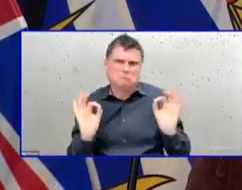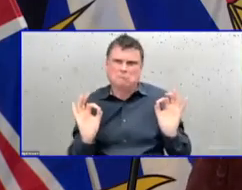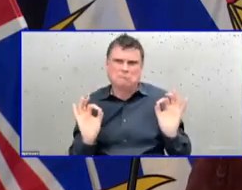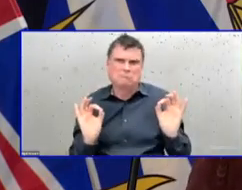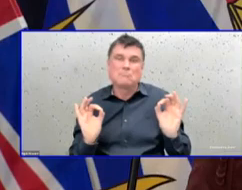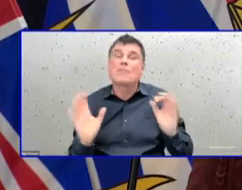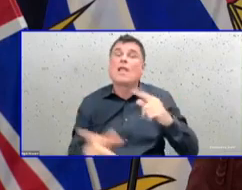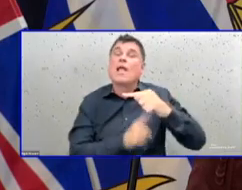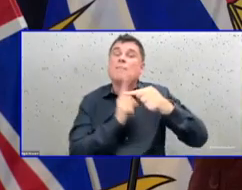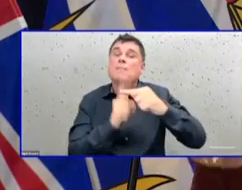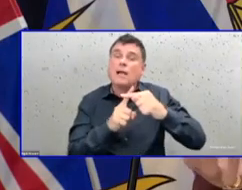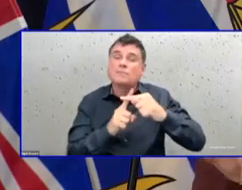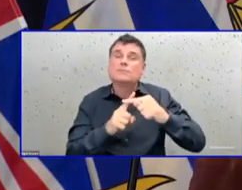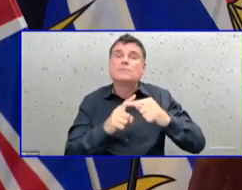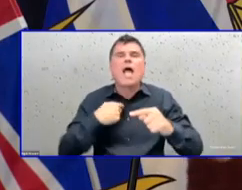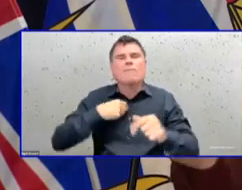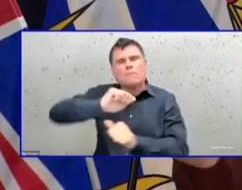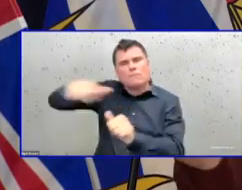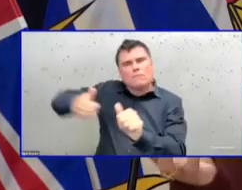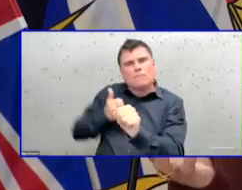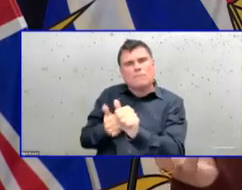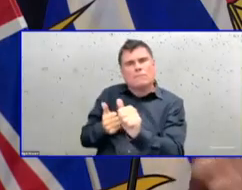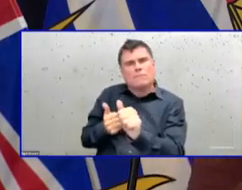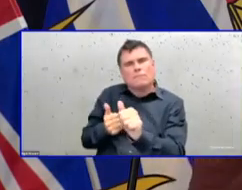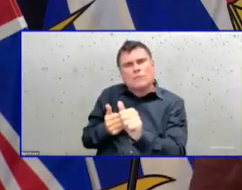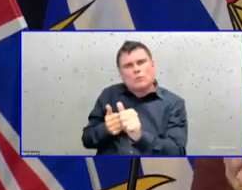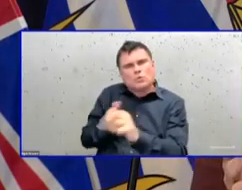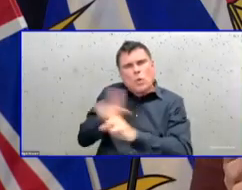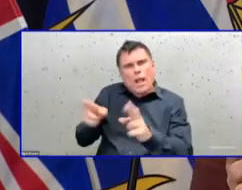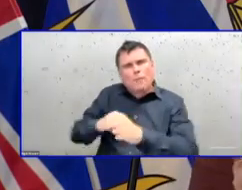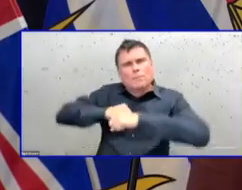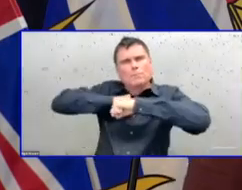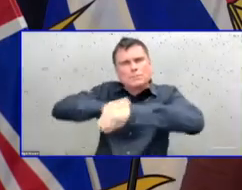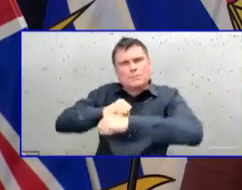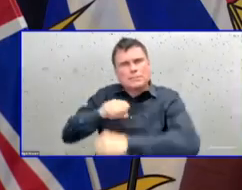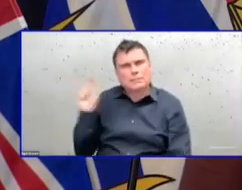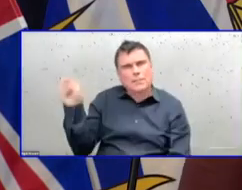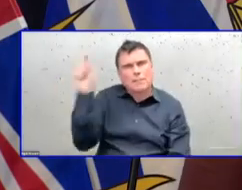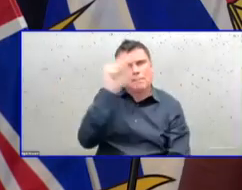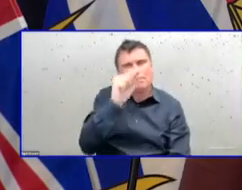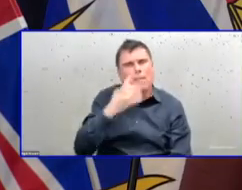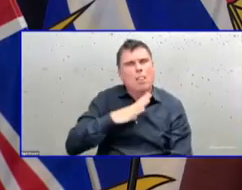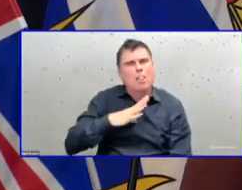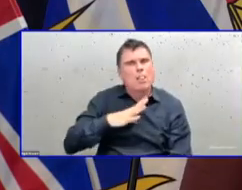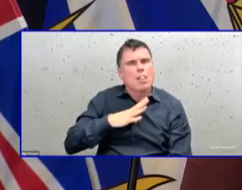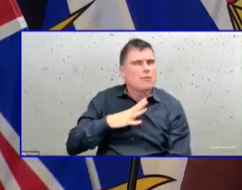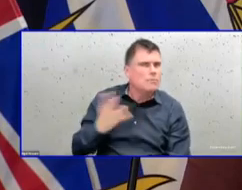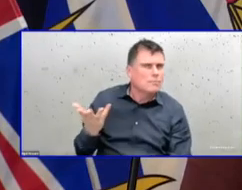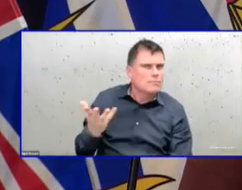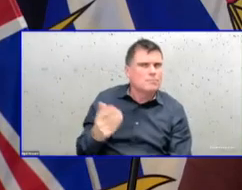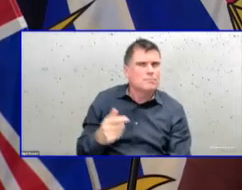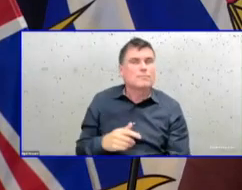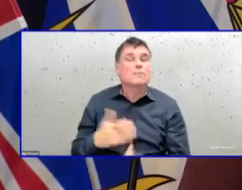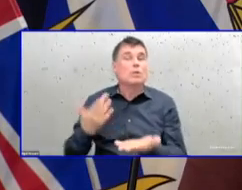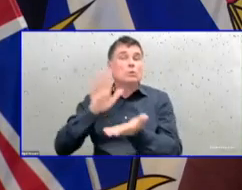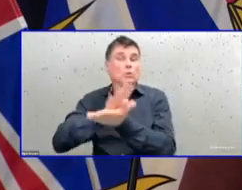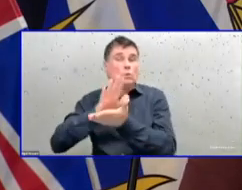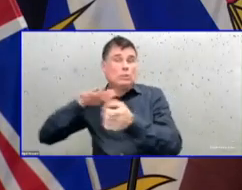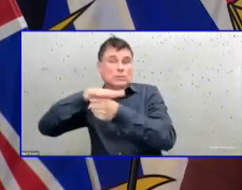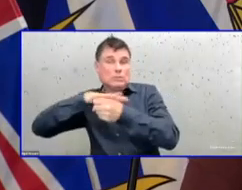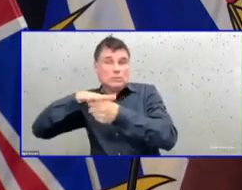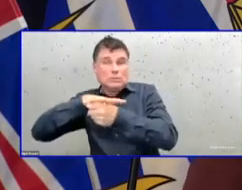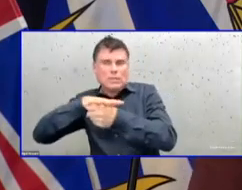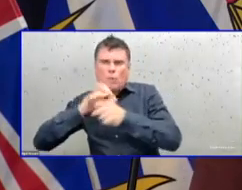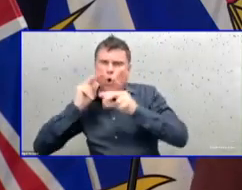So each school district has to balance what they're seeing within their schools. And we've presented some of the data already that shows